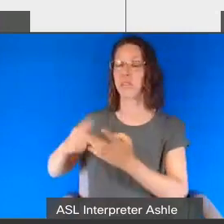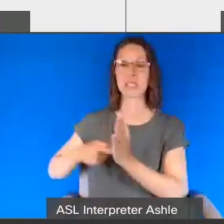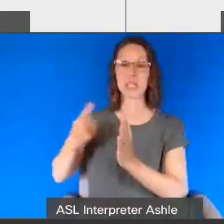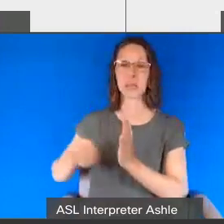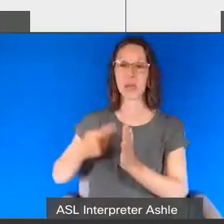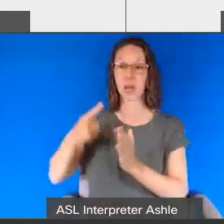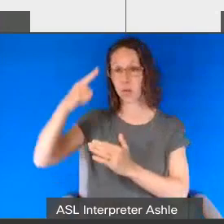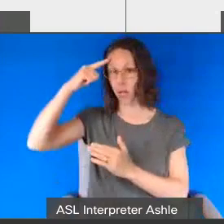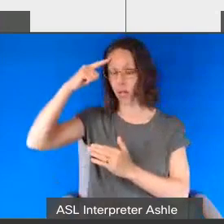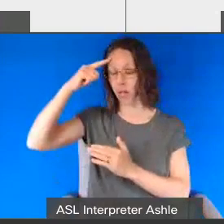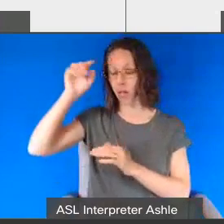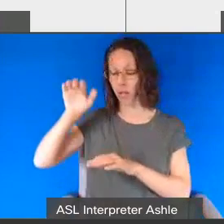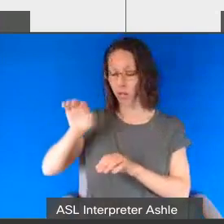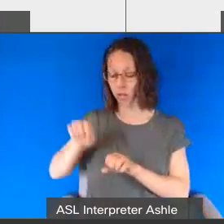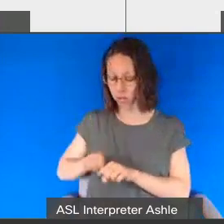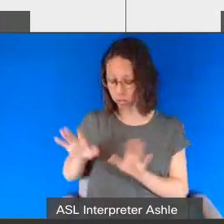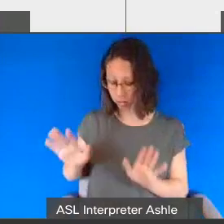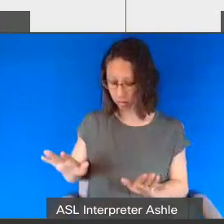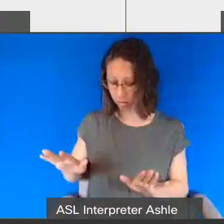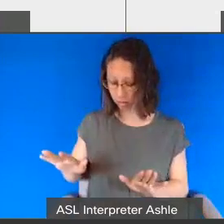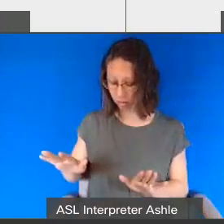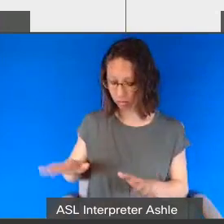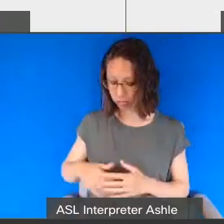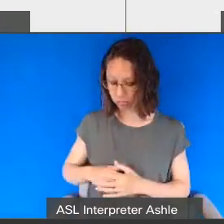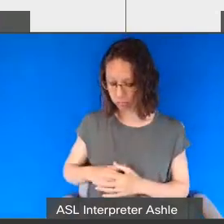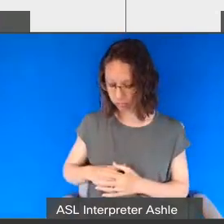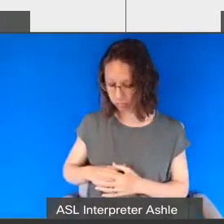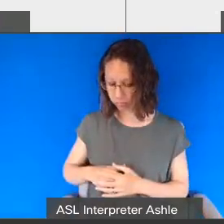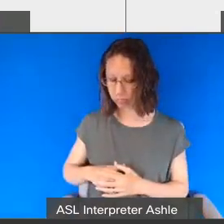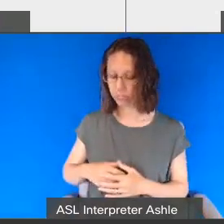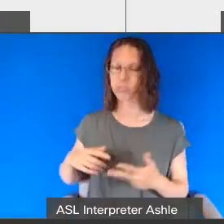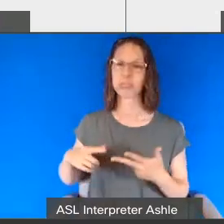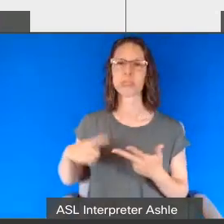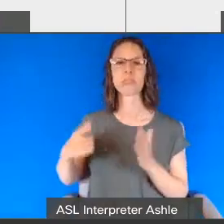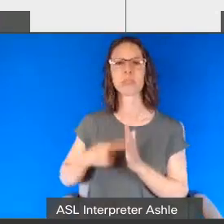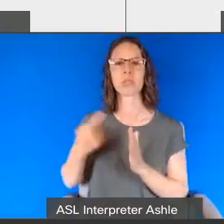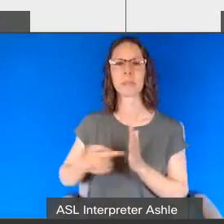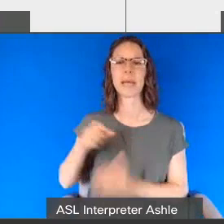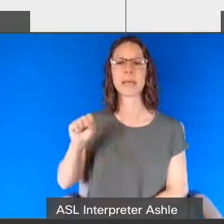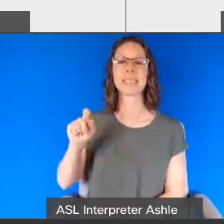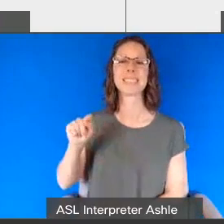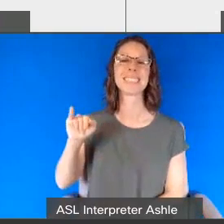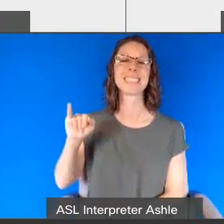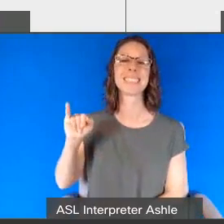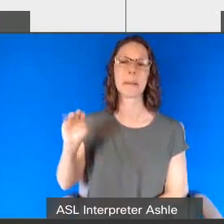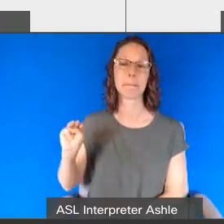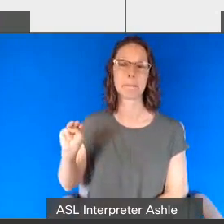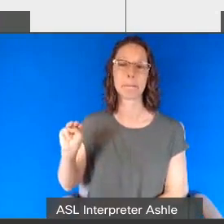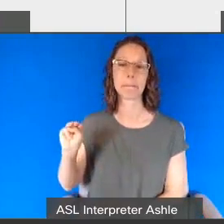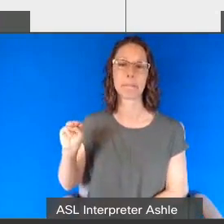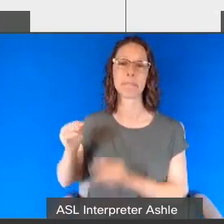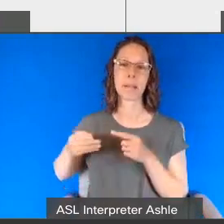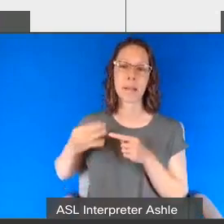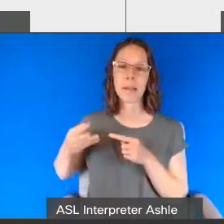catatonic uh it may be where they increase their stimming we we discuss what are the early warning